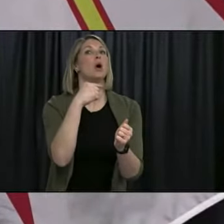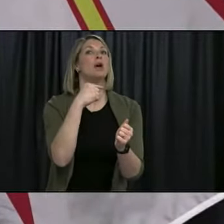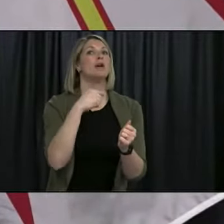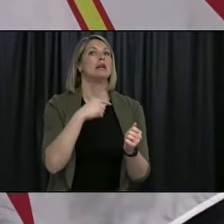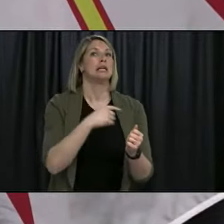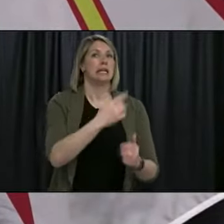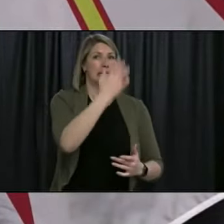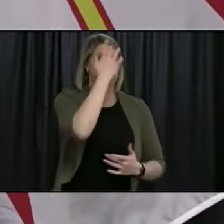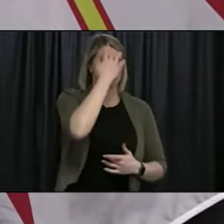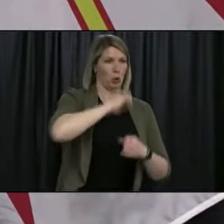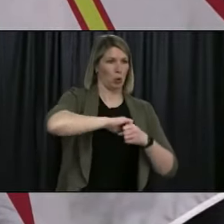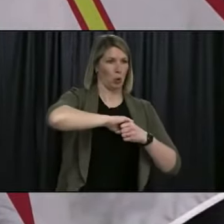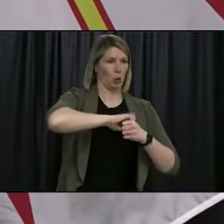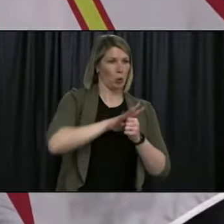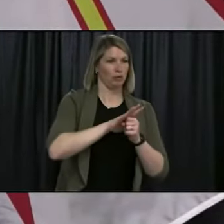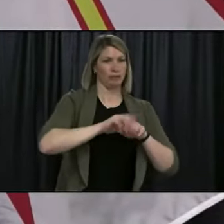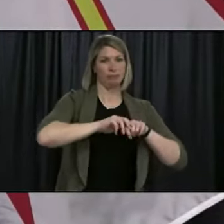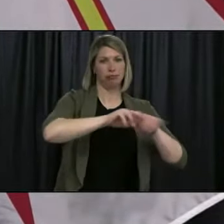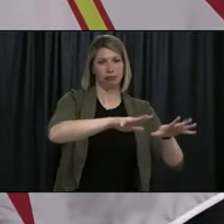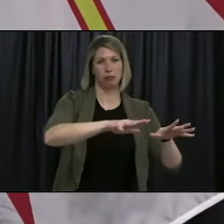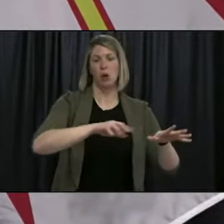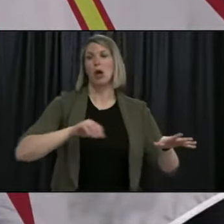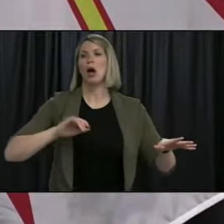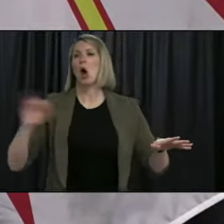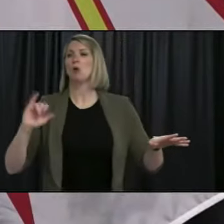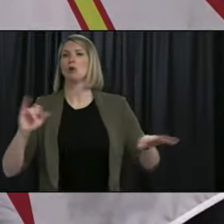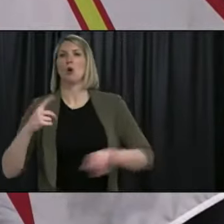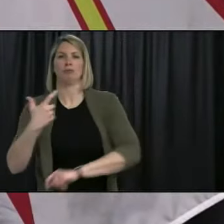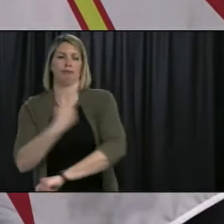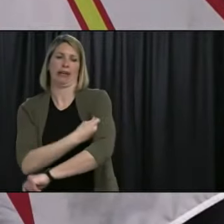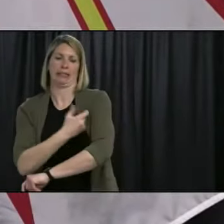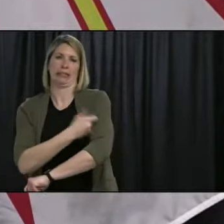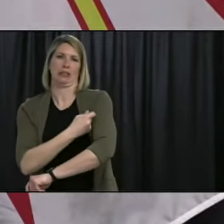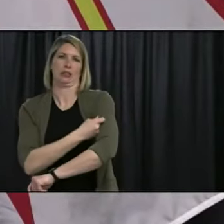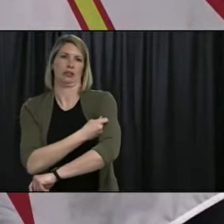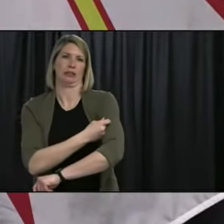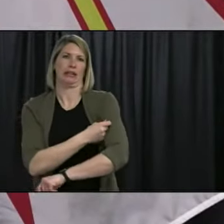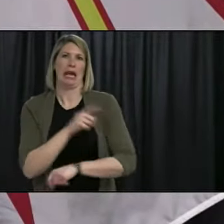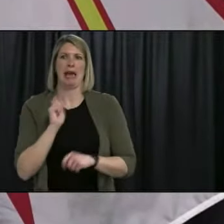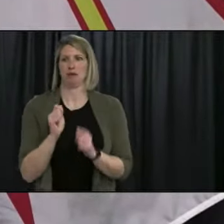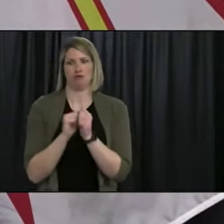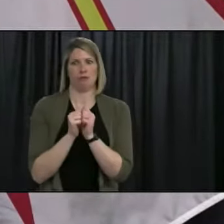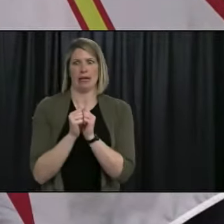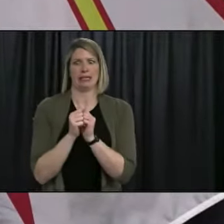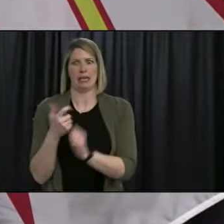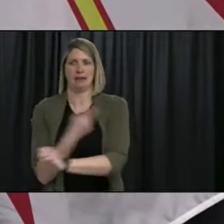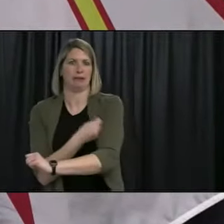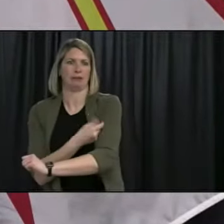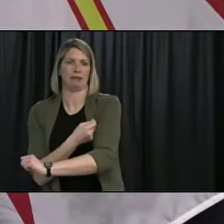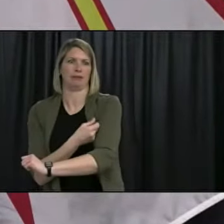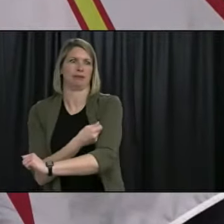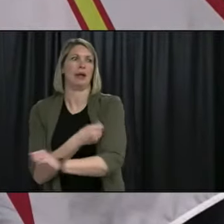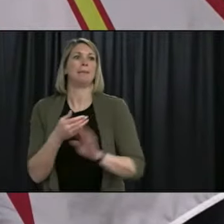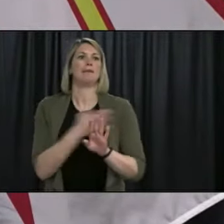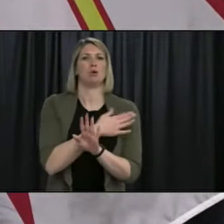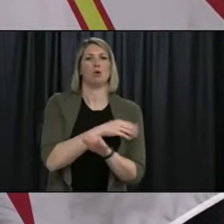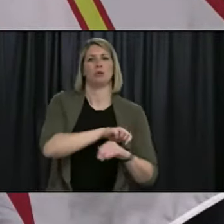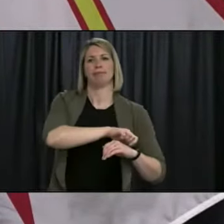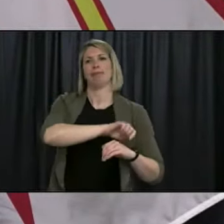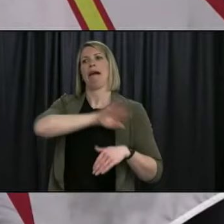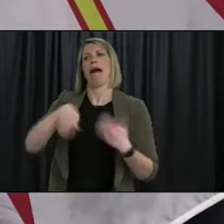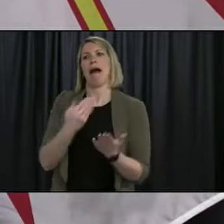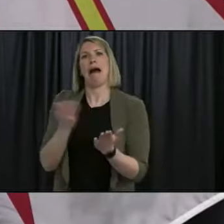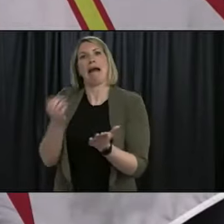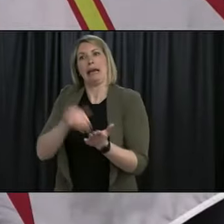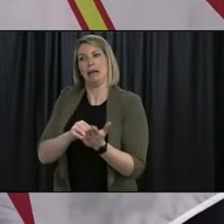many individuals because by keeping the infections low we're buying time and it's time that's going to allow us to vaccinate most of our